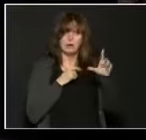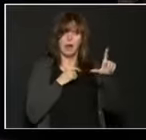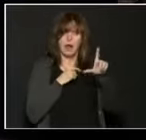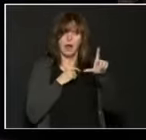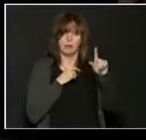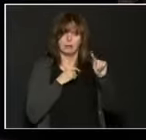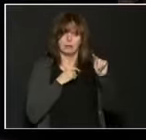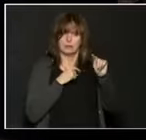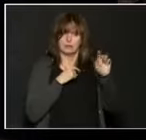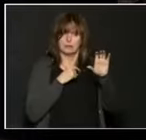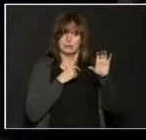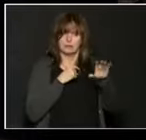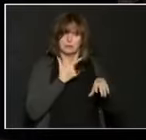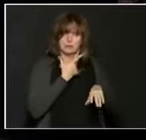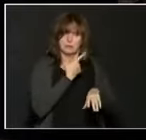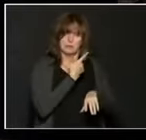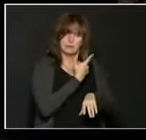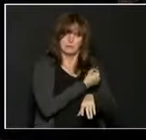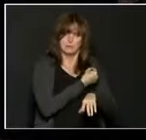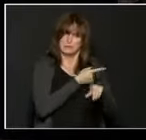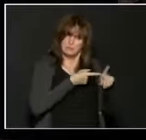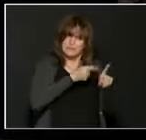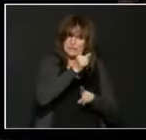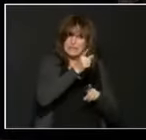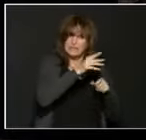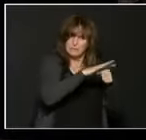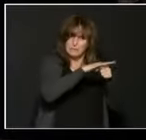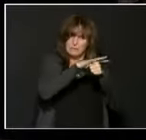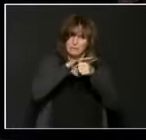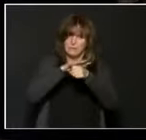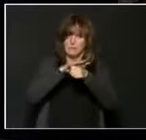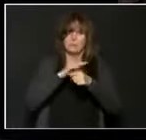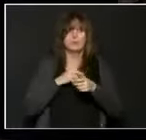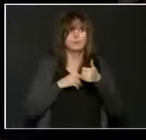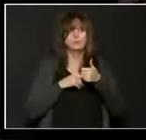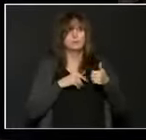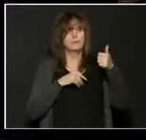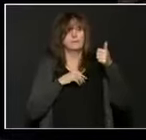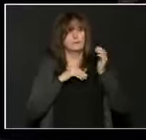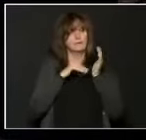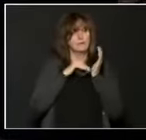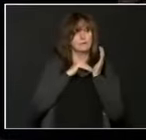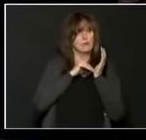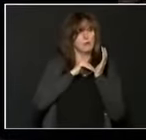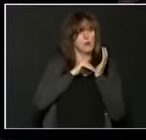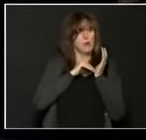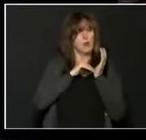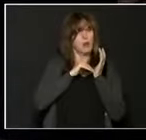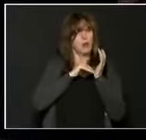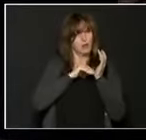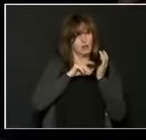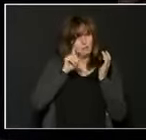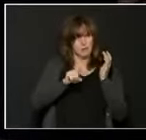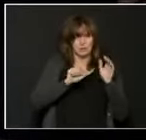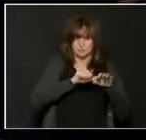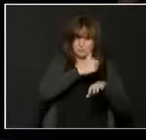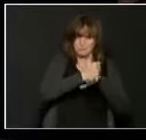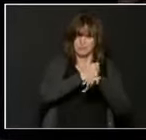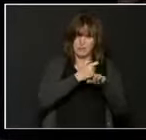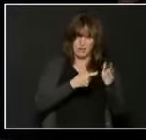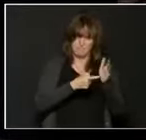But will you, as the Chief Medical Officer of Health, in any way make some sort of mandatory vaccination